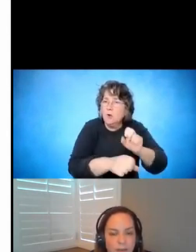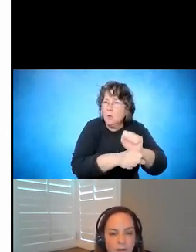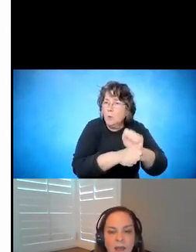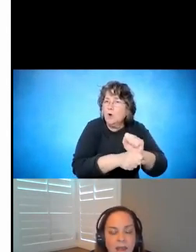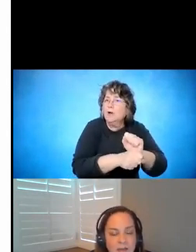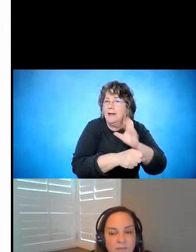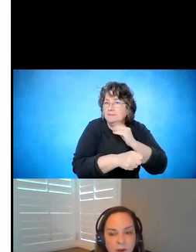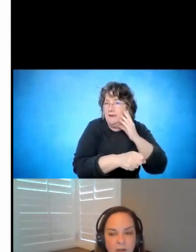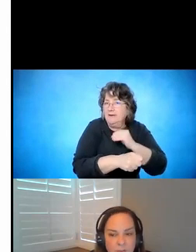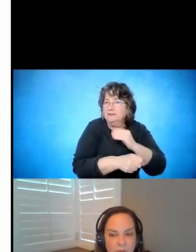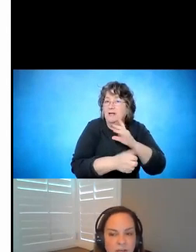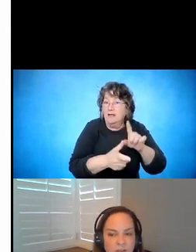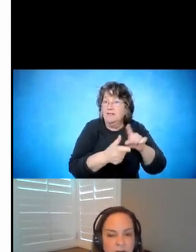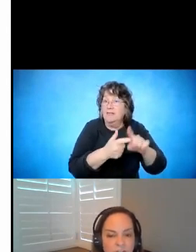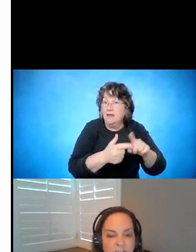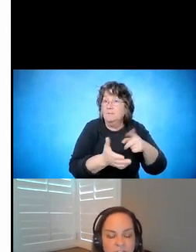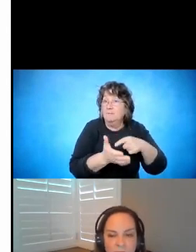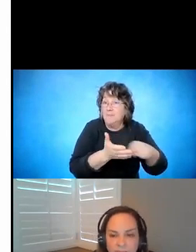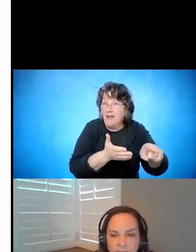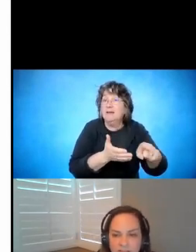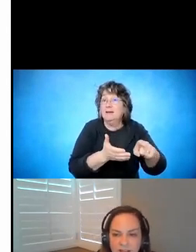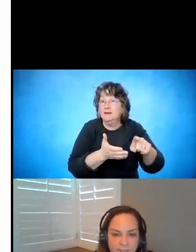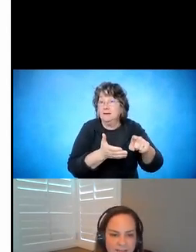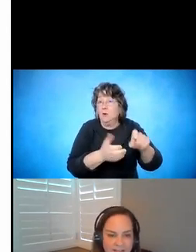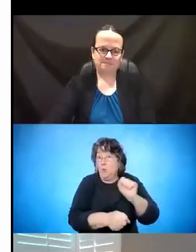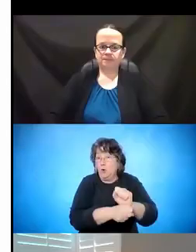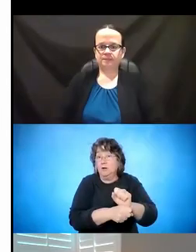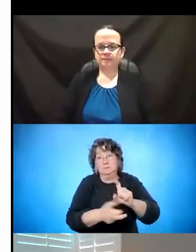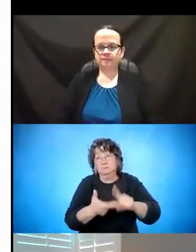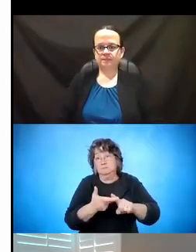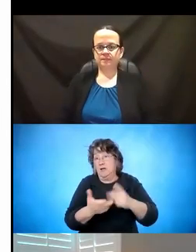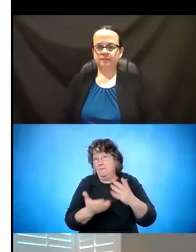employment and even on into post-secondary education. Next slide, please.